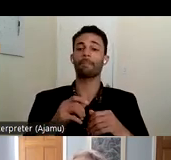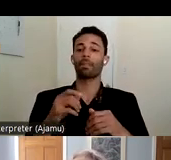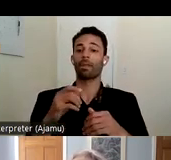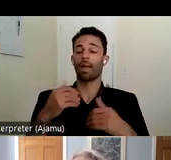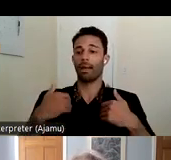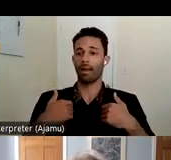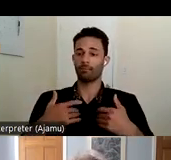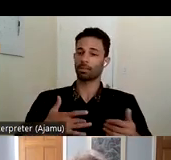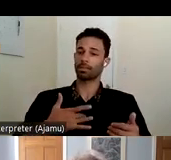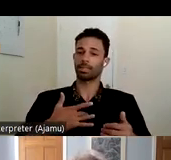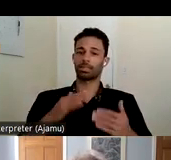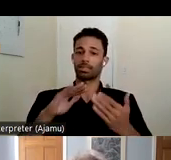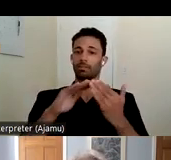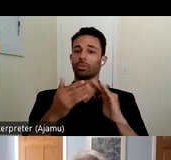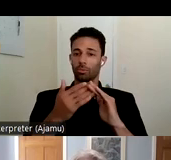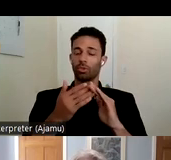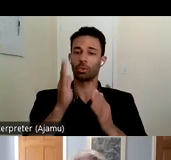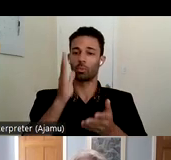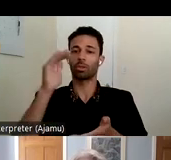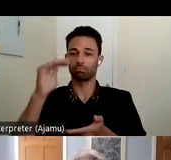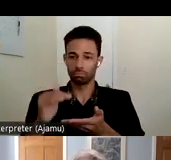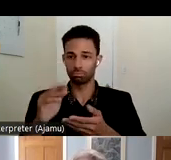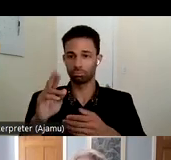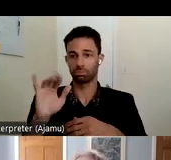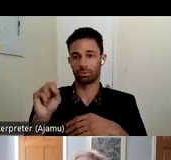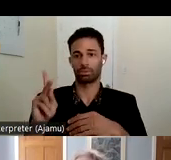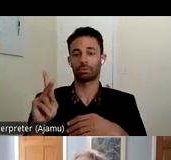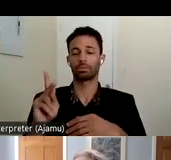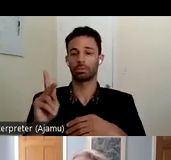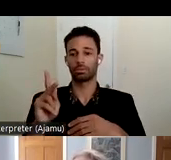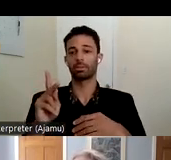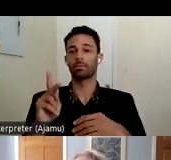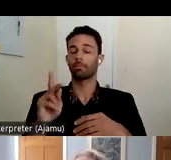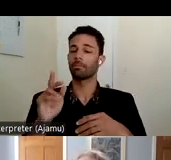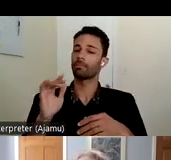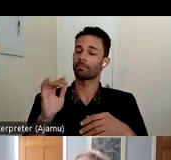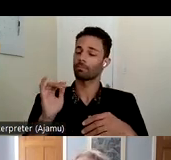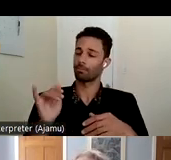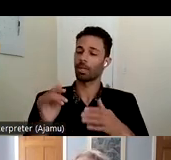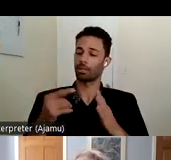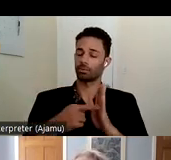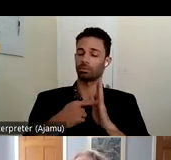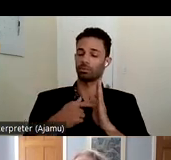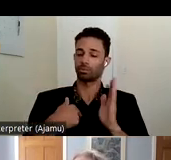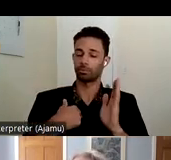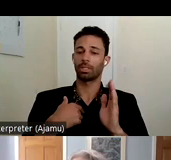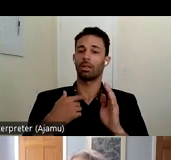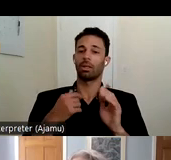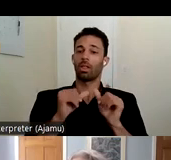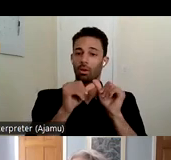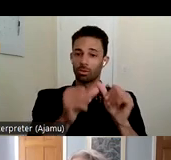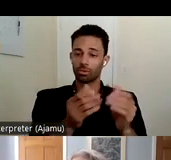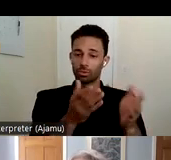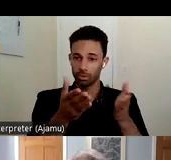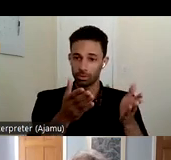in reducing risk and that to me suggests how important it is that the long-term services and support and the protective